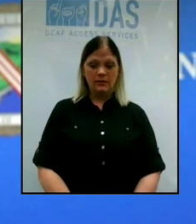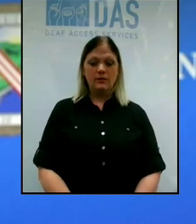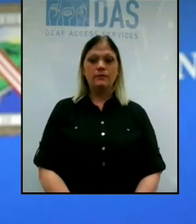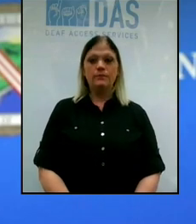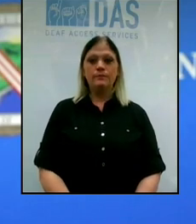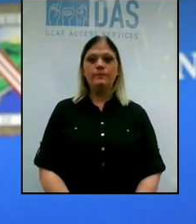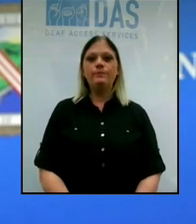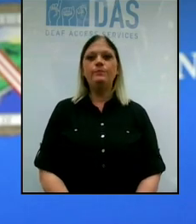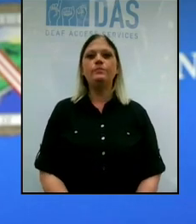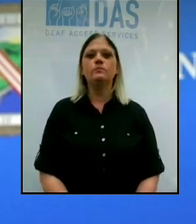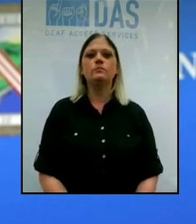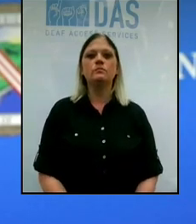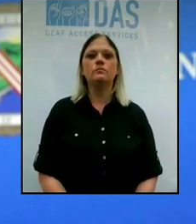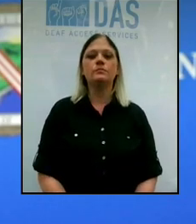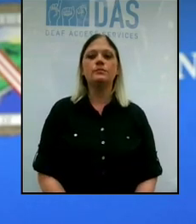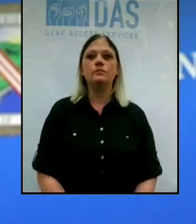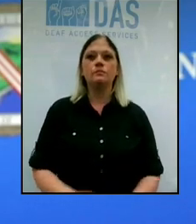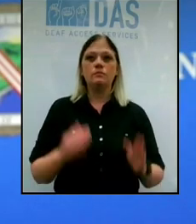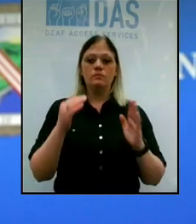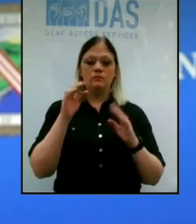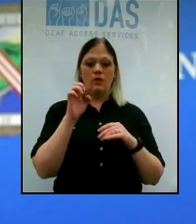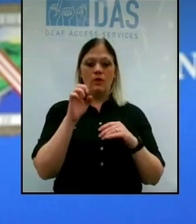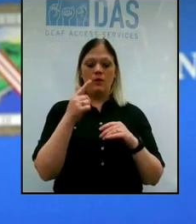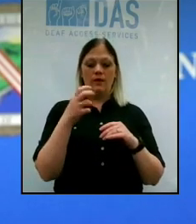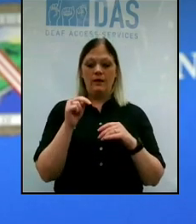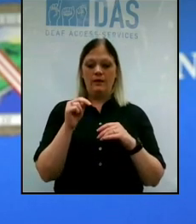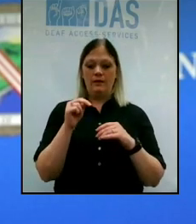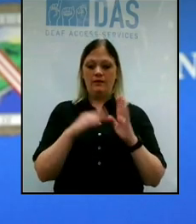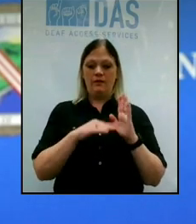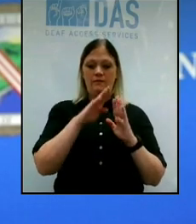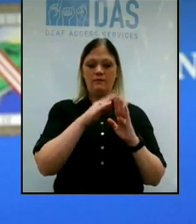Okay, we can start from the top again. Ethan from B News.